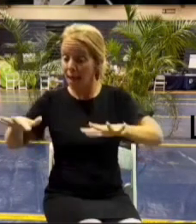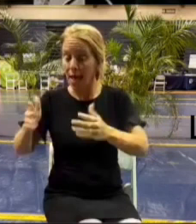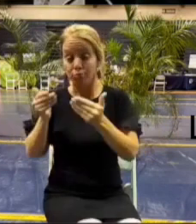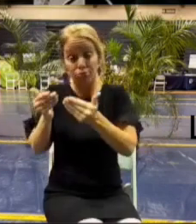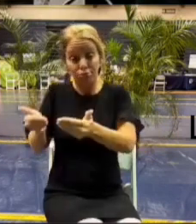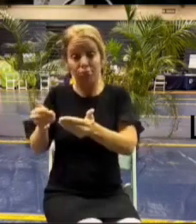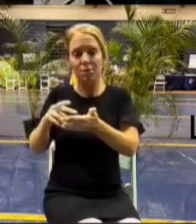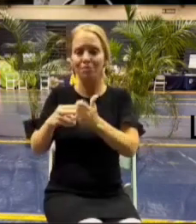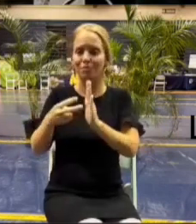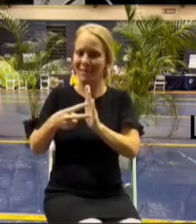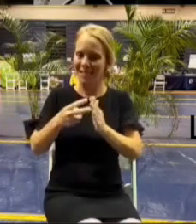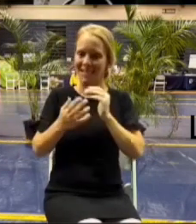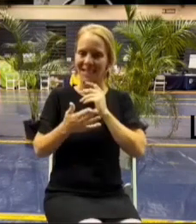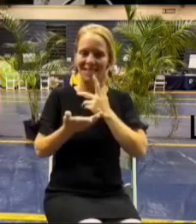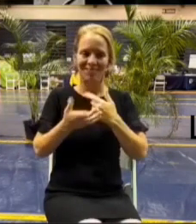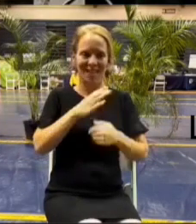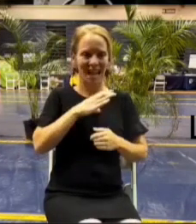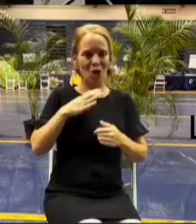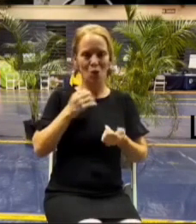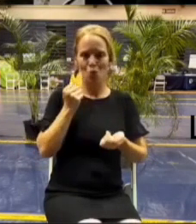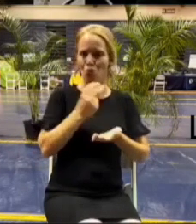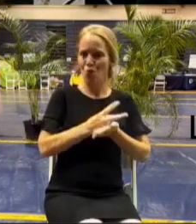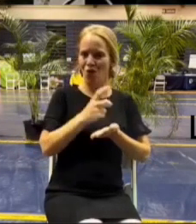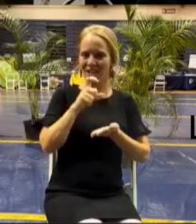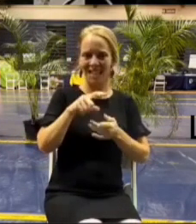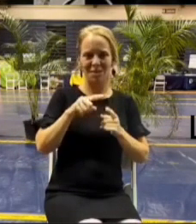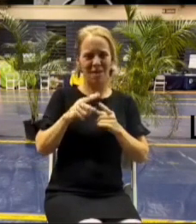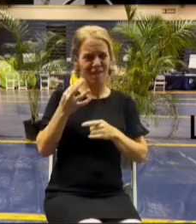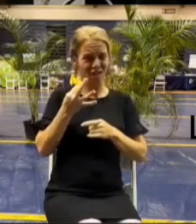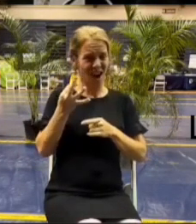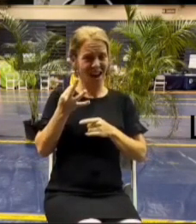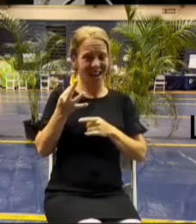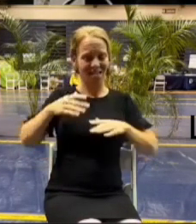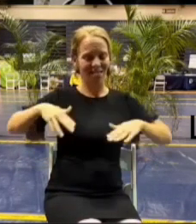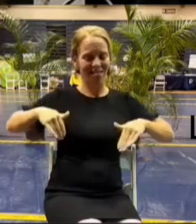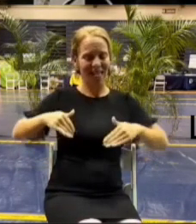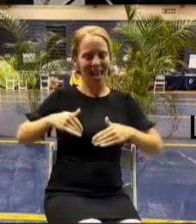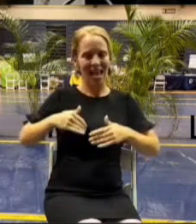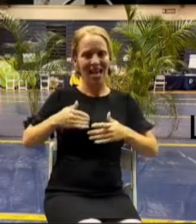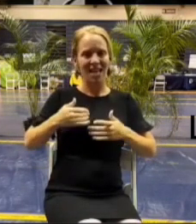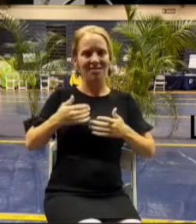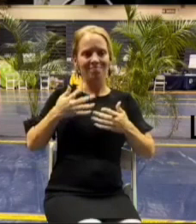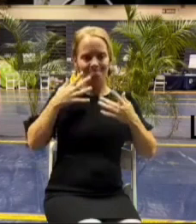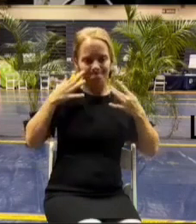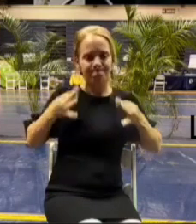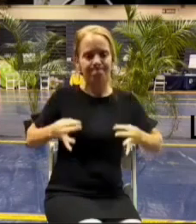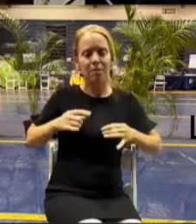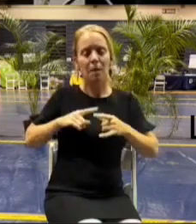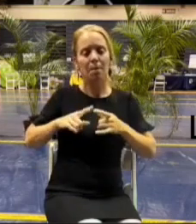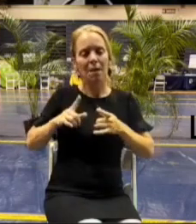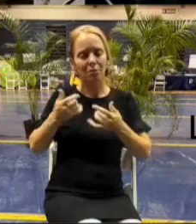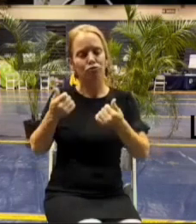and and we weren't able to secure that on friday but we're gonna try again and try again um